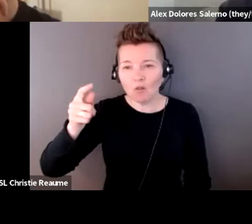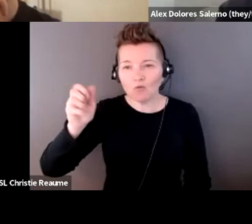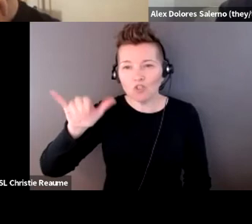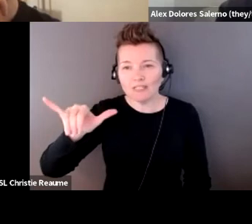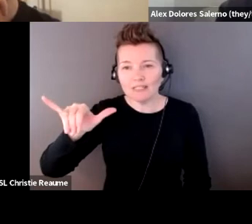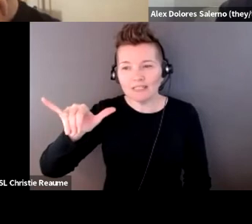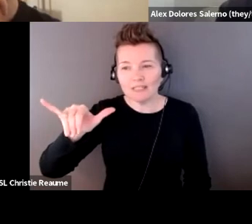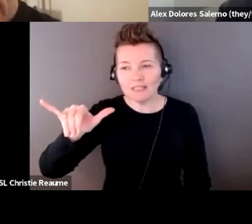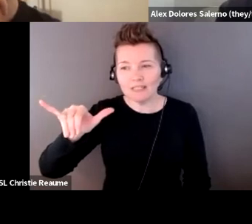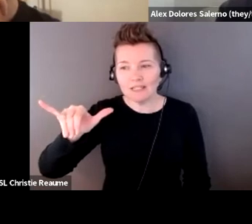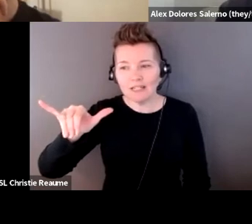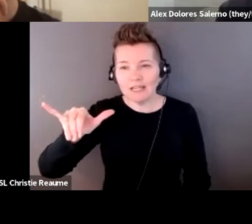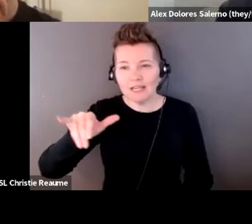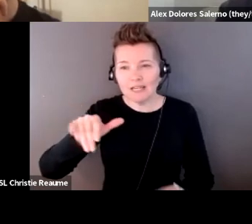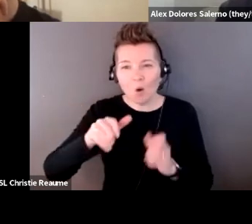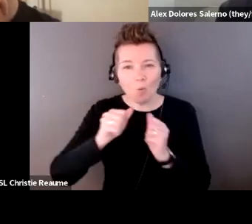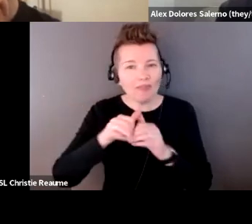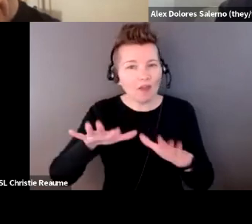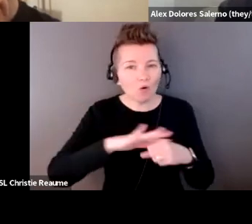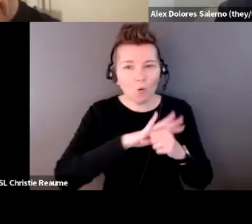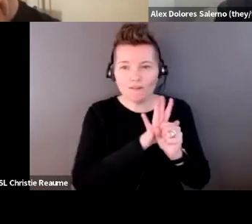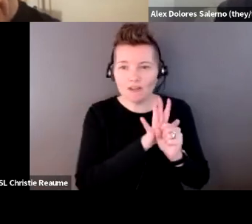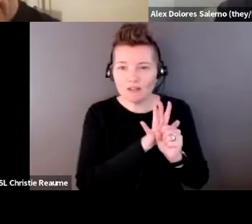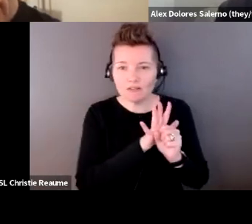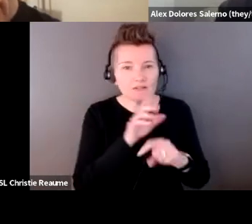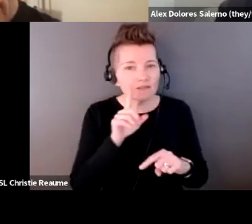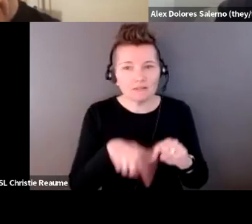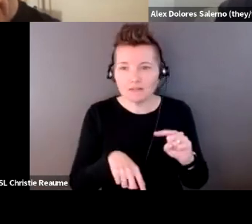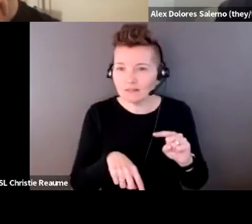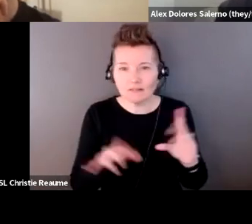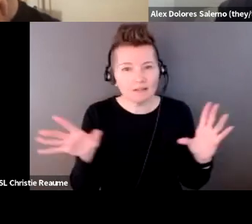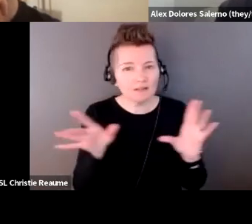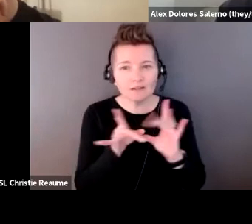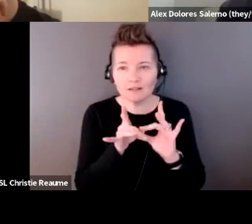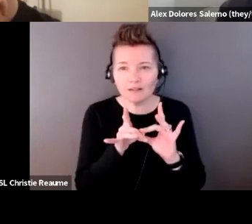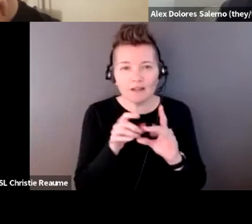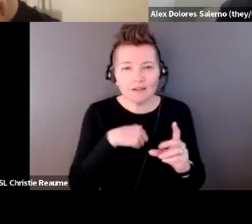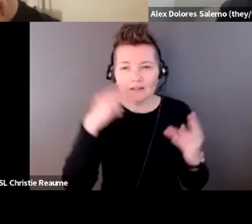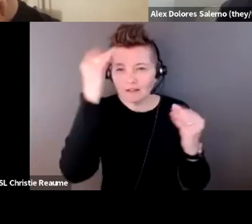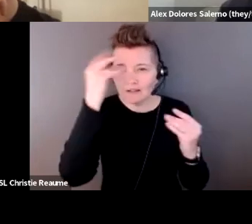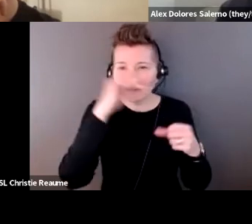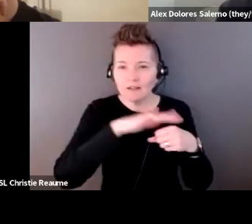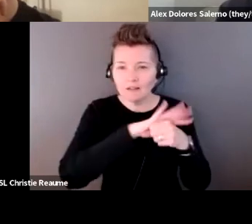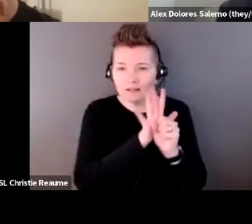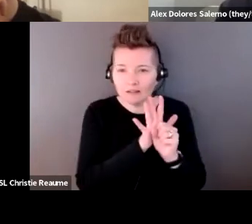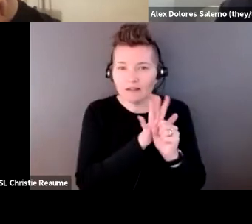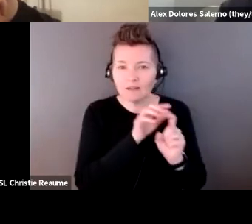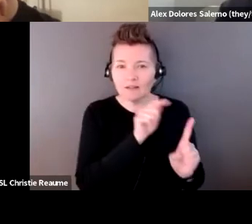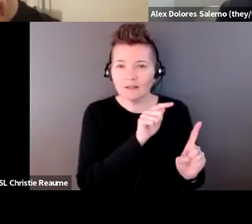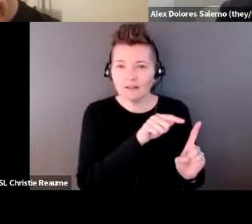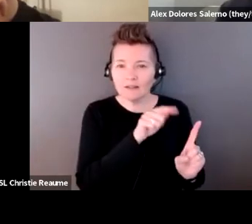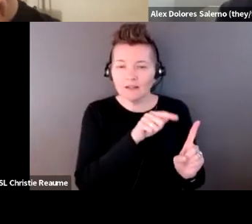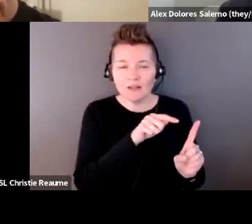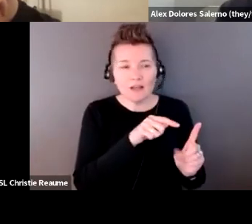COVID. And particularly, it made me think about how COVID has been called a mass